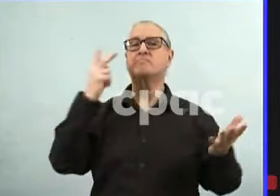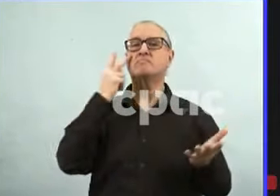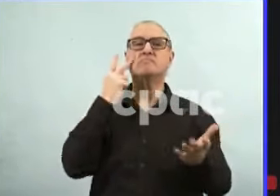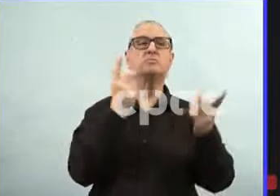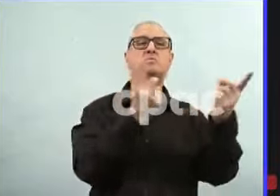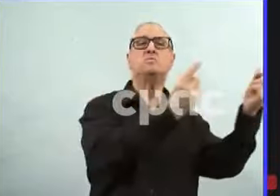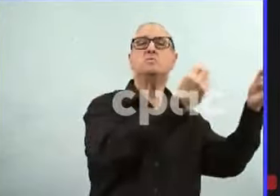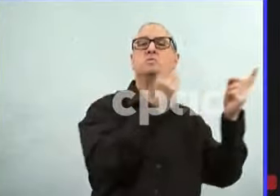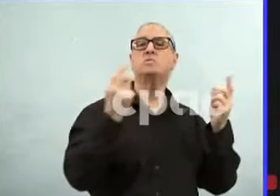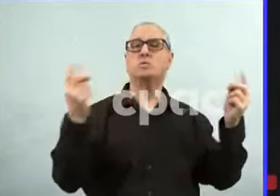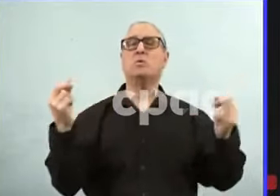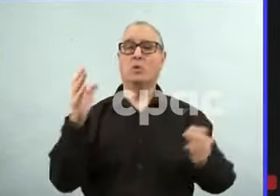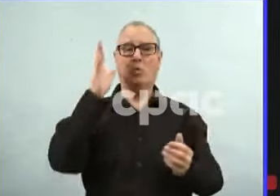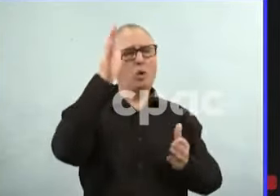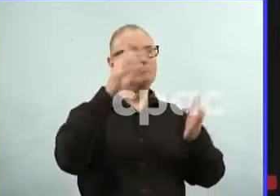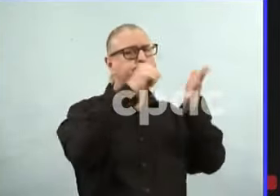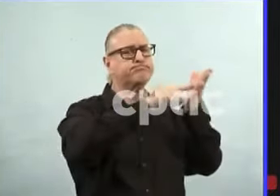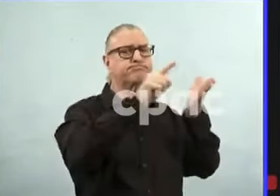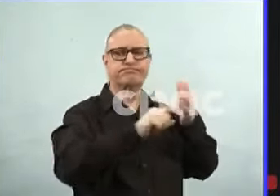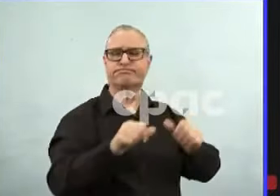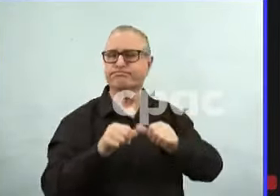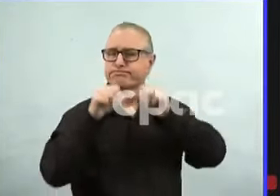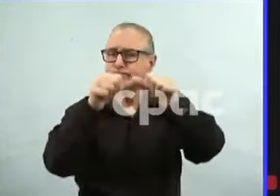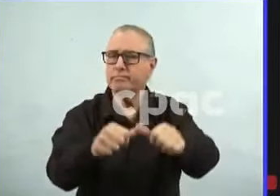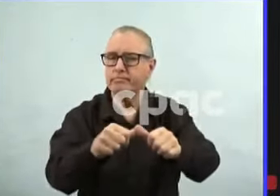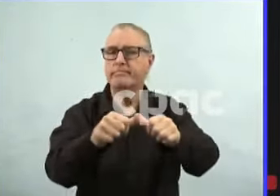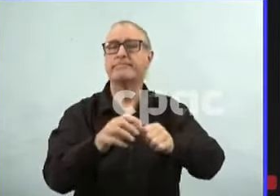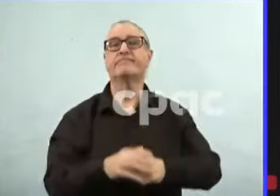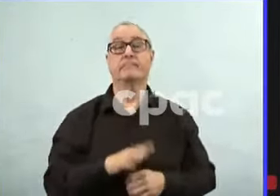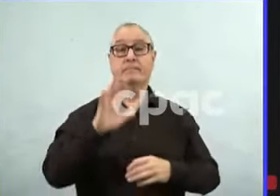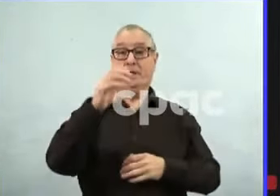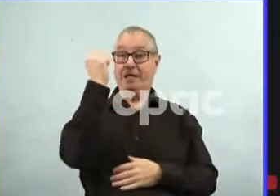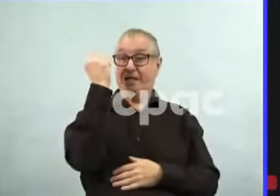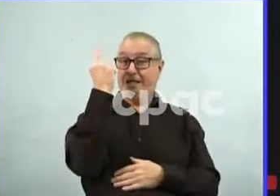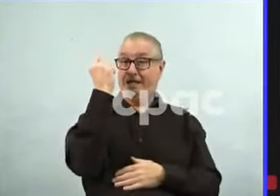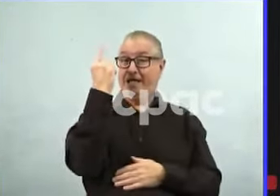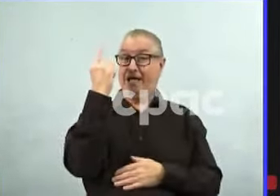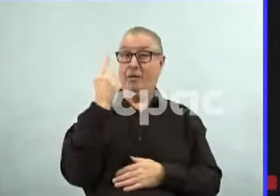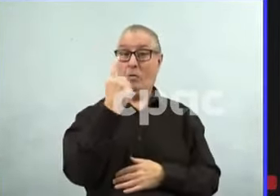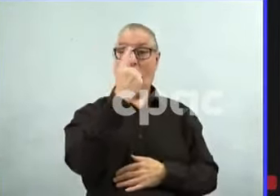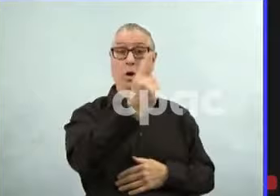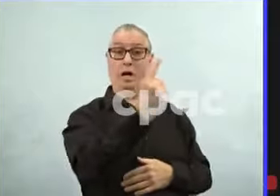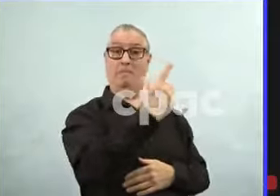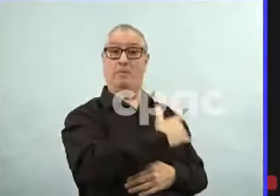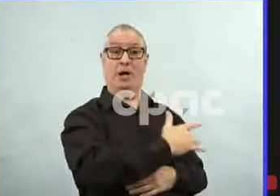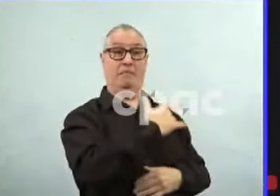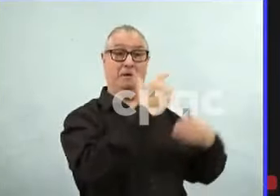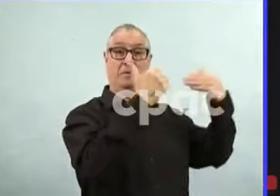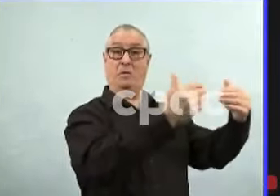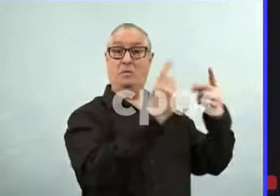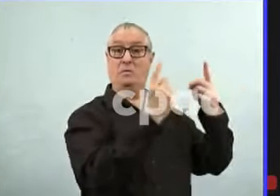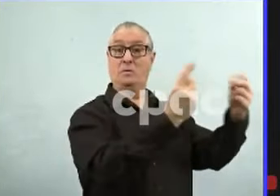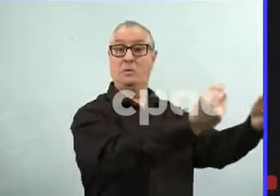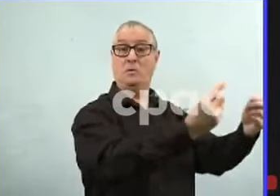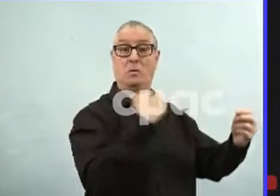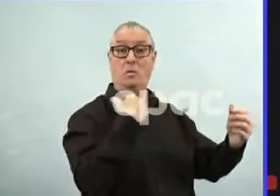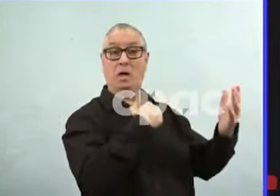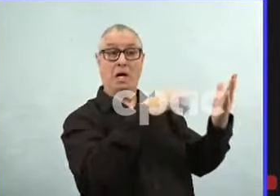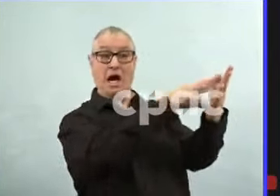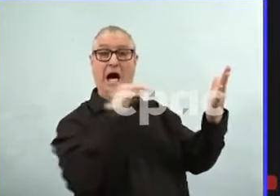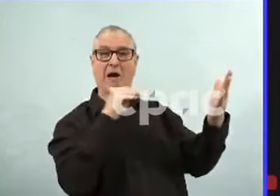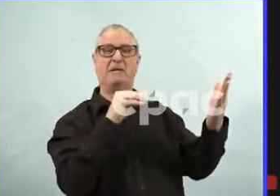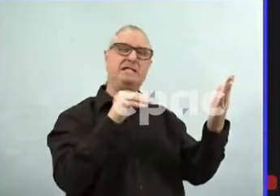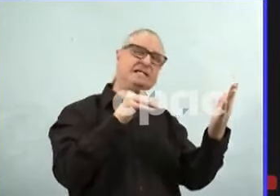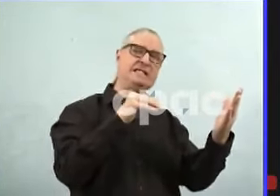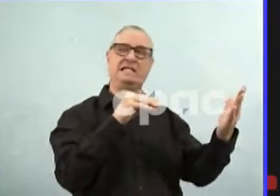there's a number of different indicators we look at. Just because one province is doing something doesn't mean we're necessarily going to do that. We'll look at that. We'll see if that